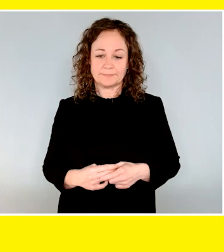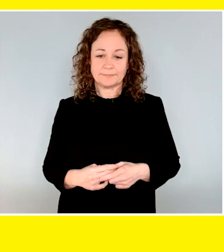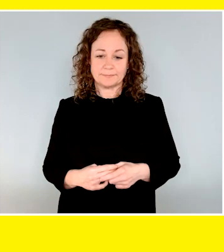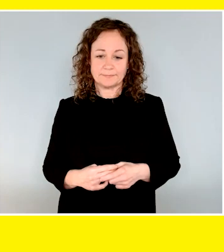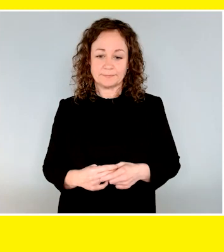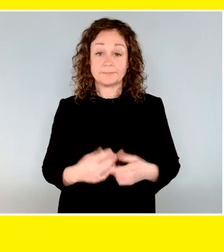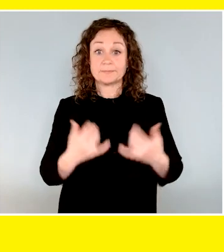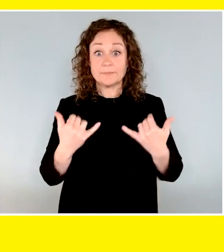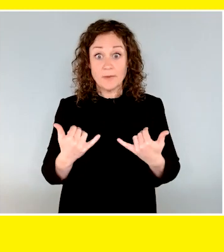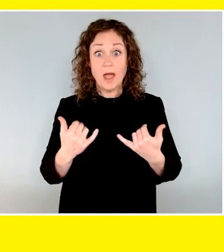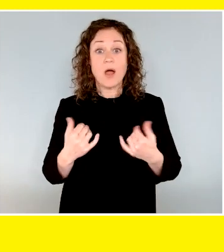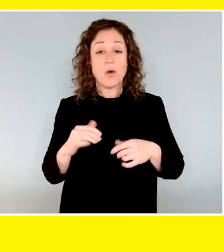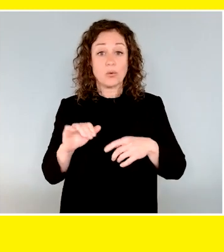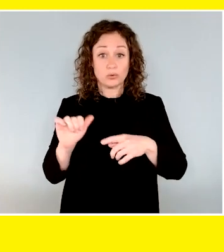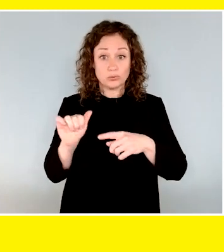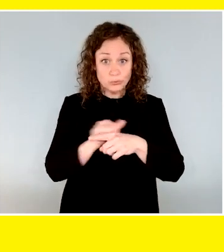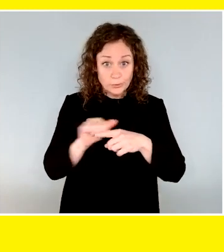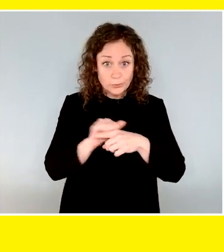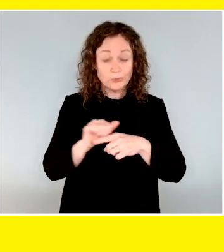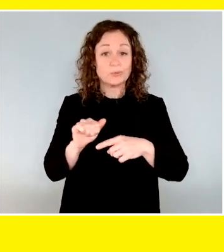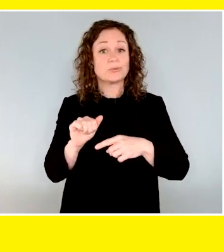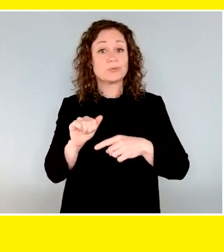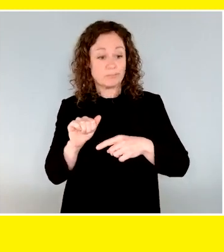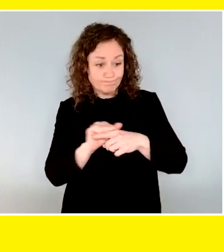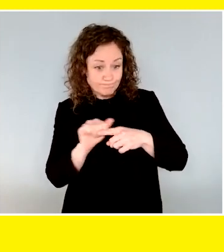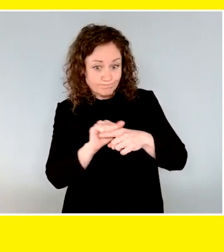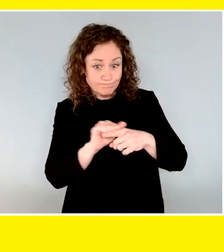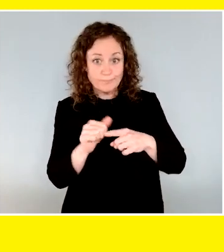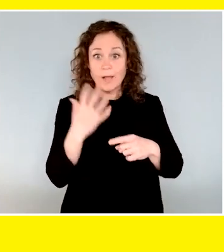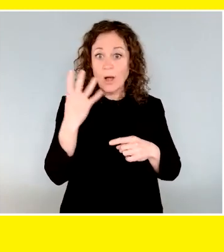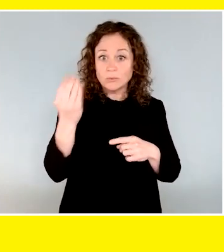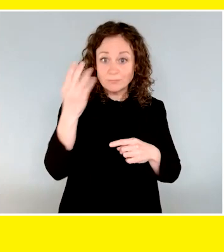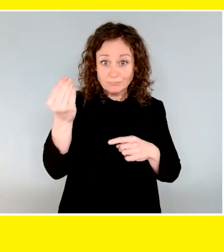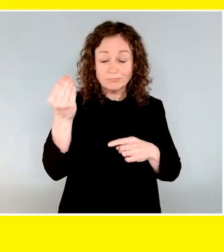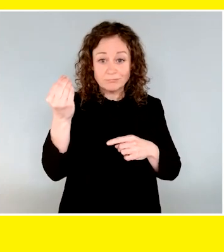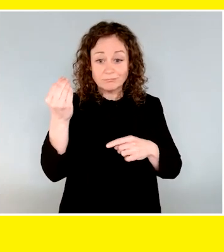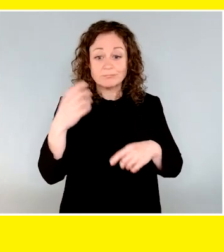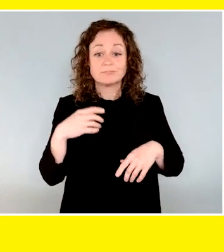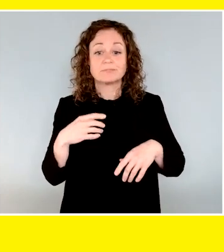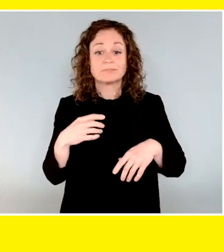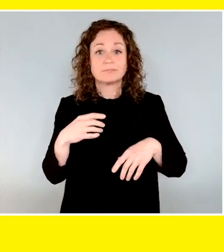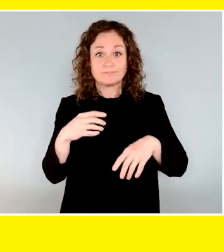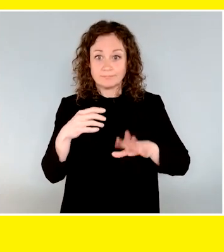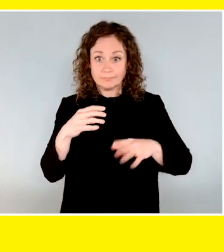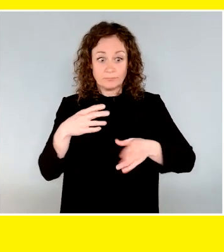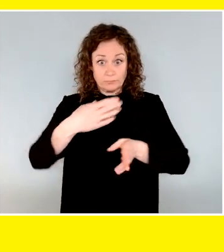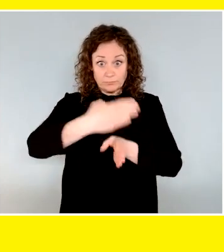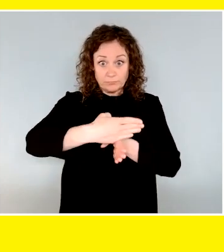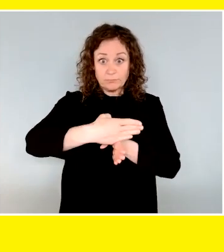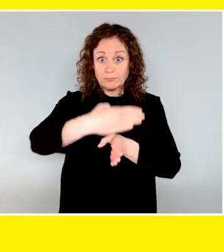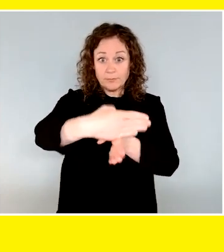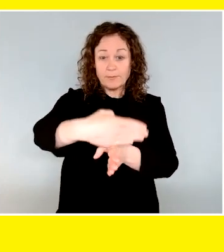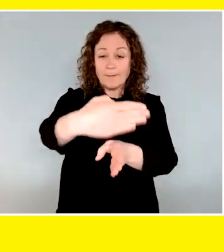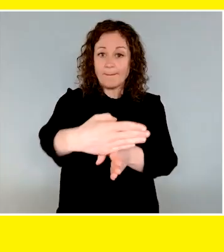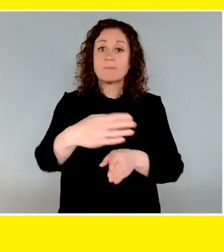body piece of a harness, are walking outside along a sidewalk. The dogs are taught to stop at every road crossing, indicating the curb